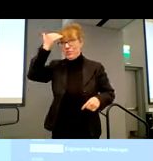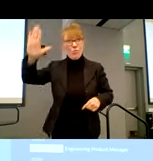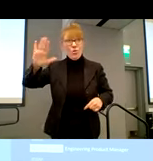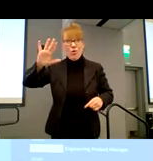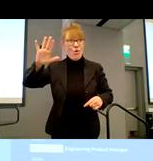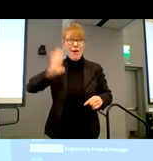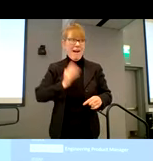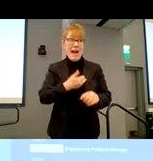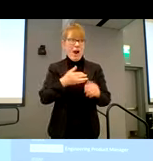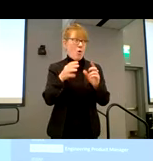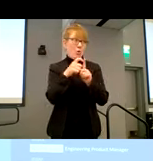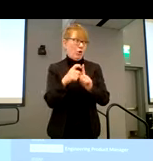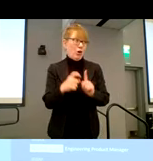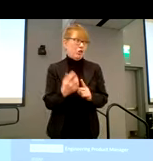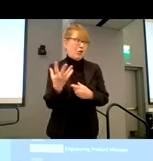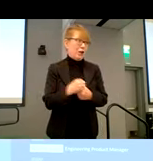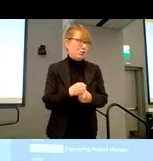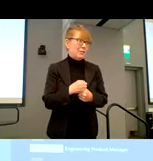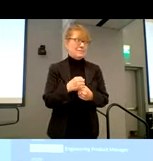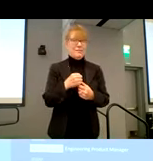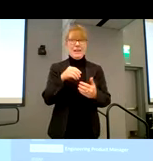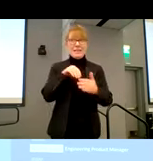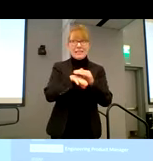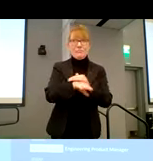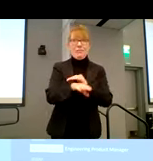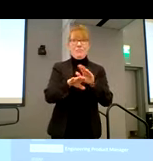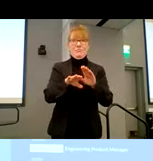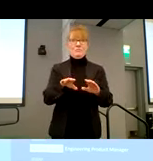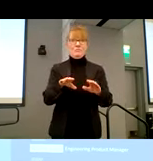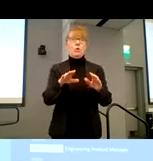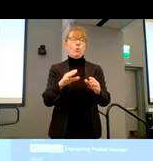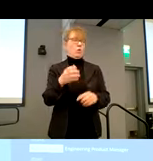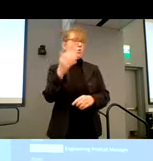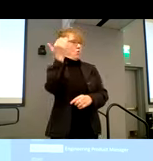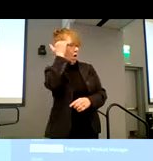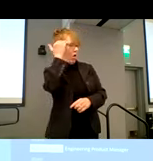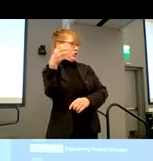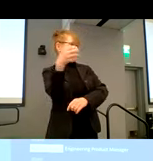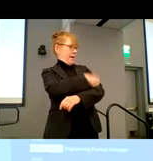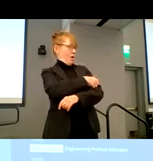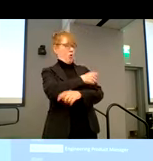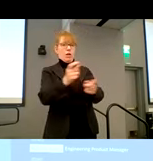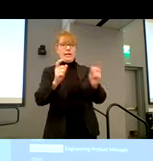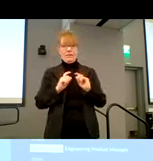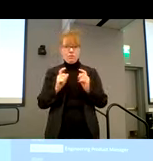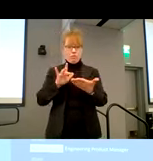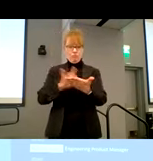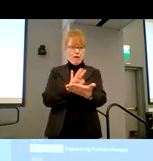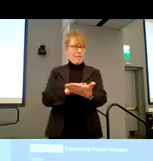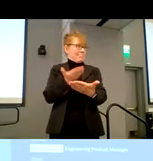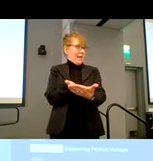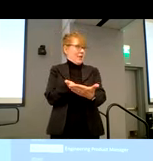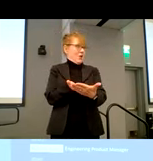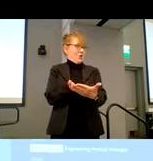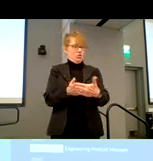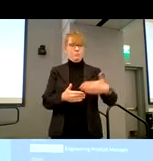inclusive. Sometimes we don't know if we're being accessible. So having the knowledge and power given to us at our fingertips to